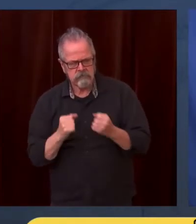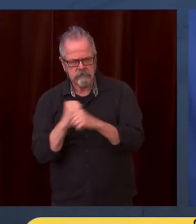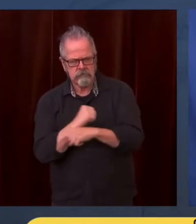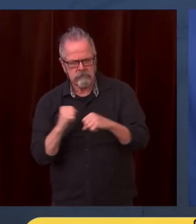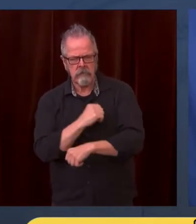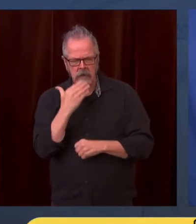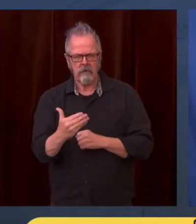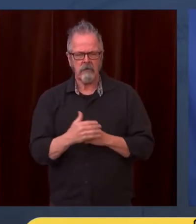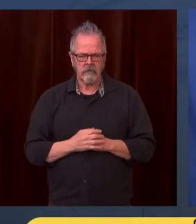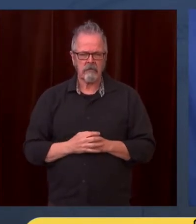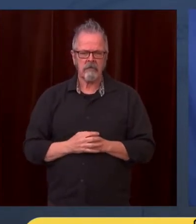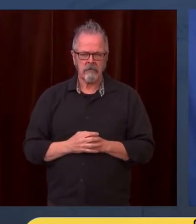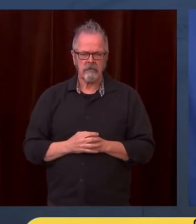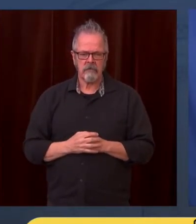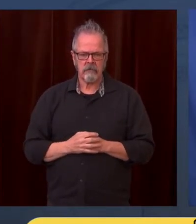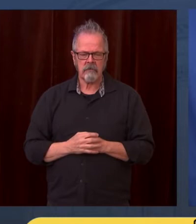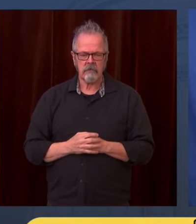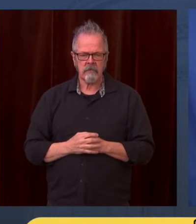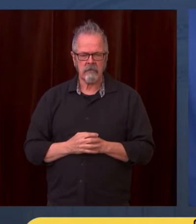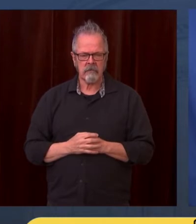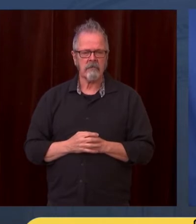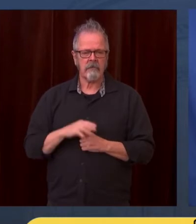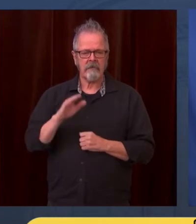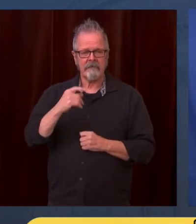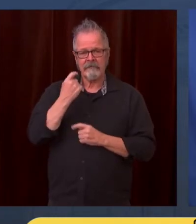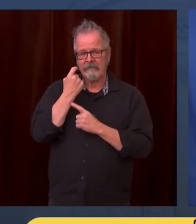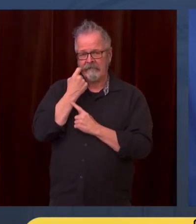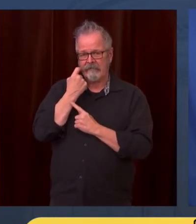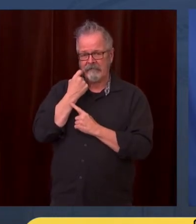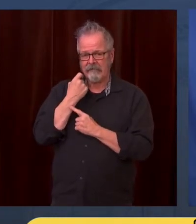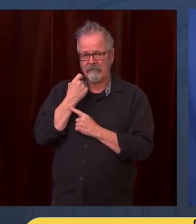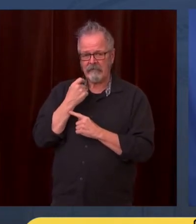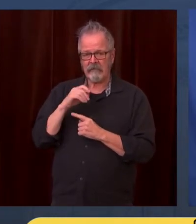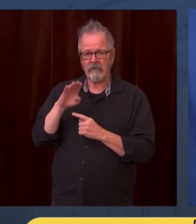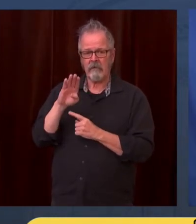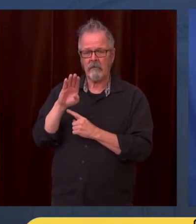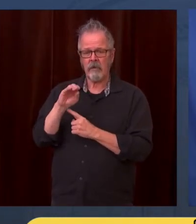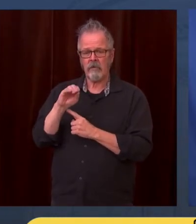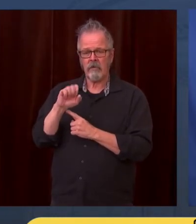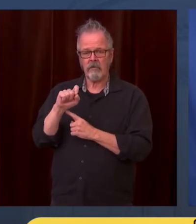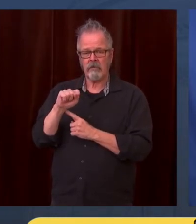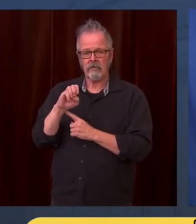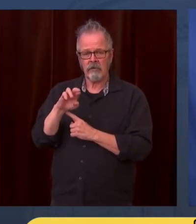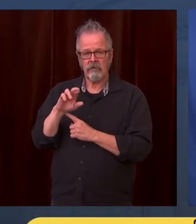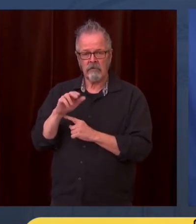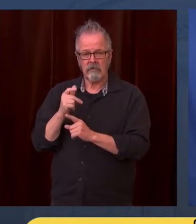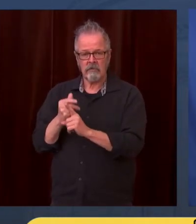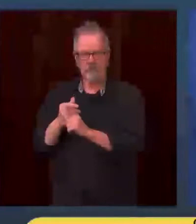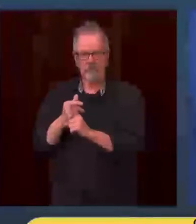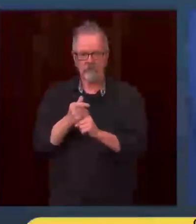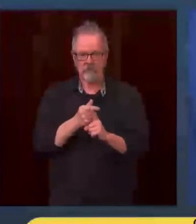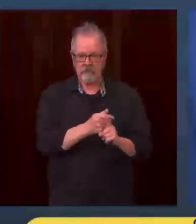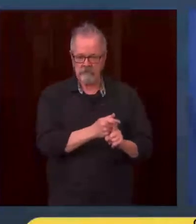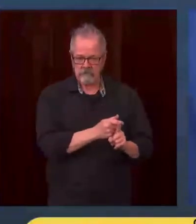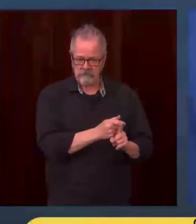increasing significantly. We've had something like a 75 percent increase in the last few days of people checking